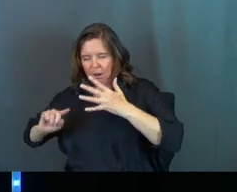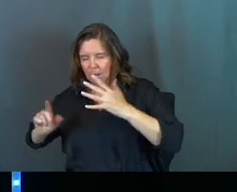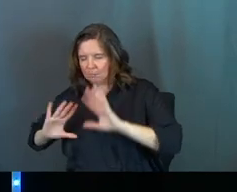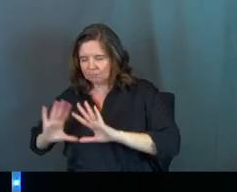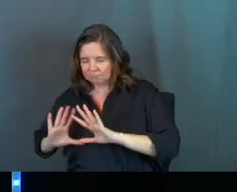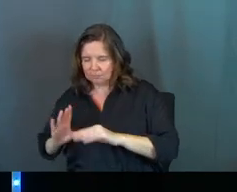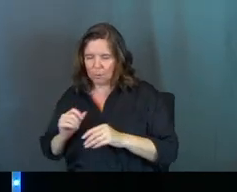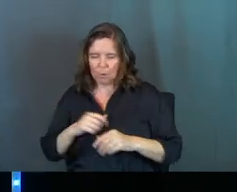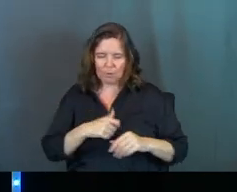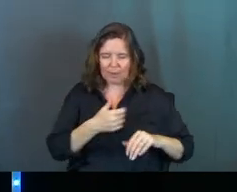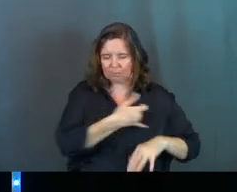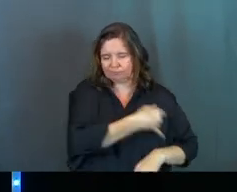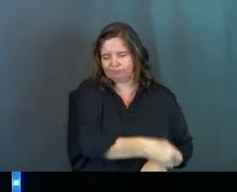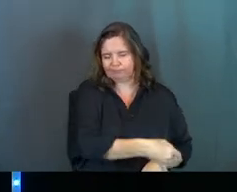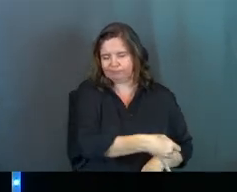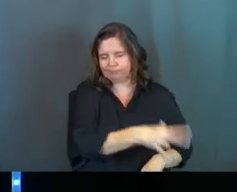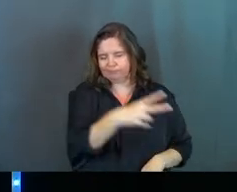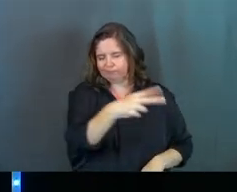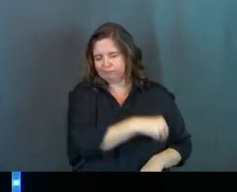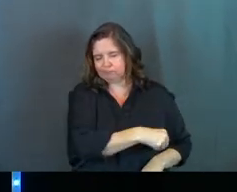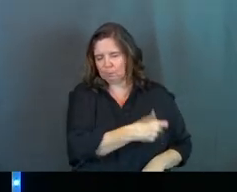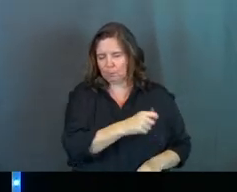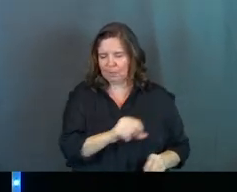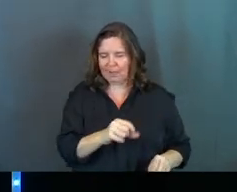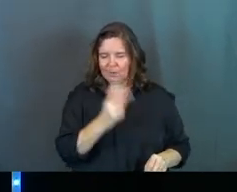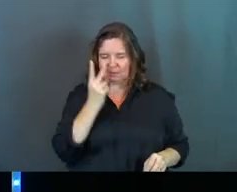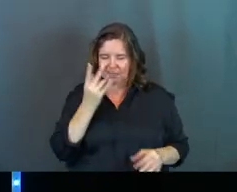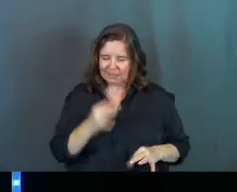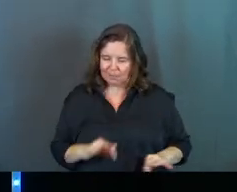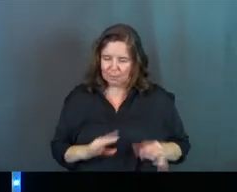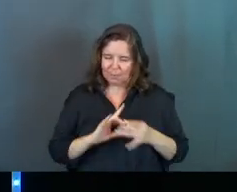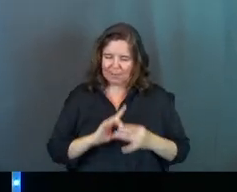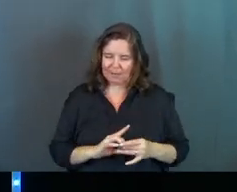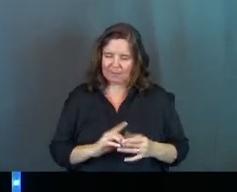And without rejecting family and losing sight of the importance of relationship, Jesus.